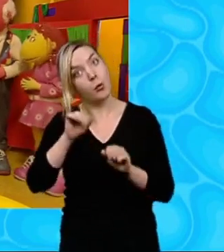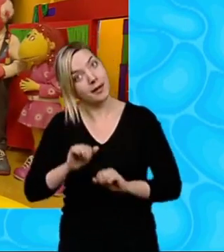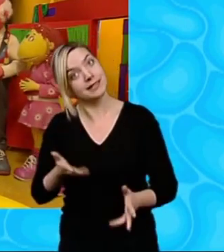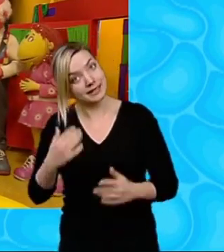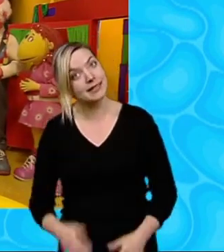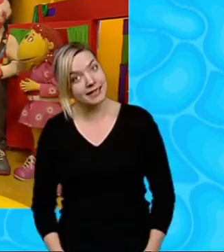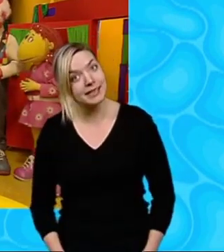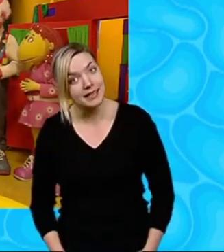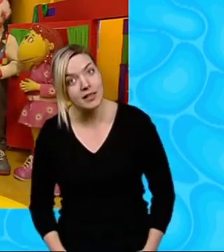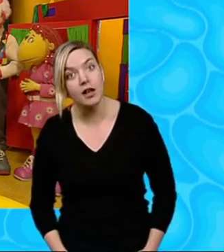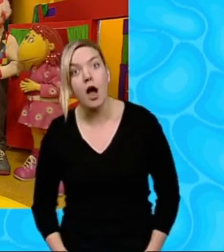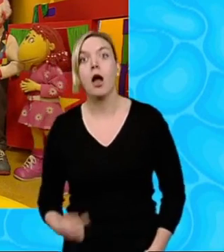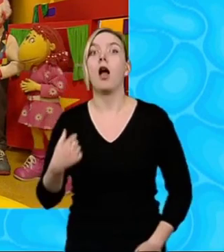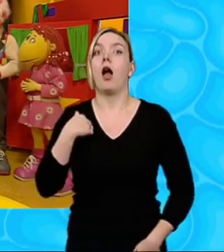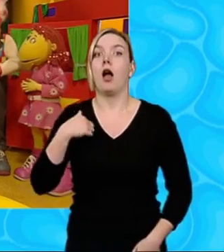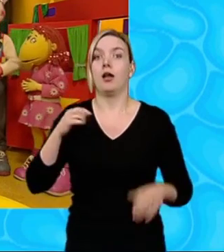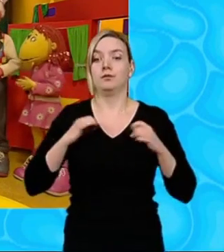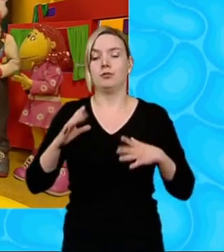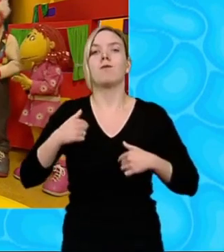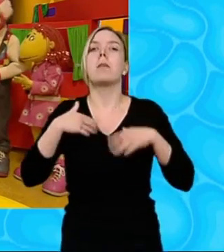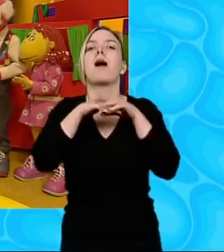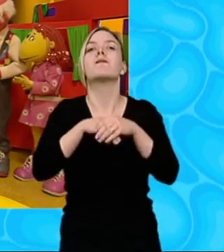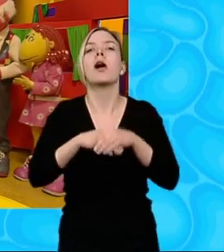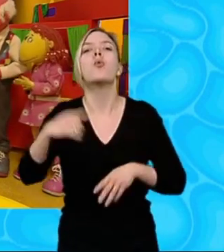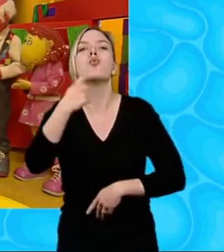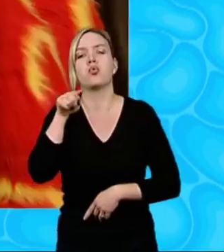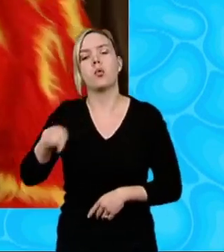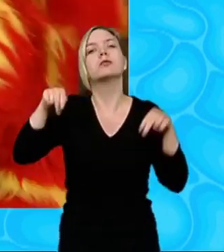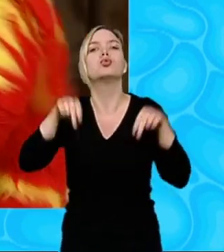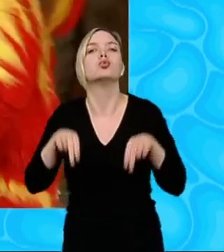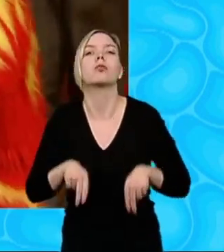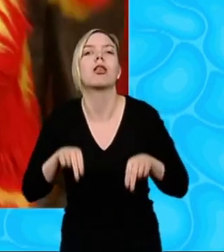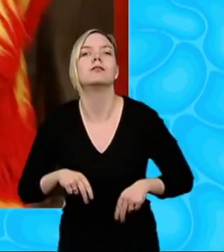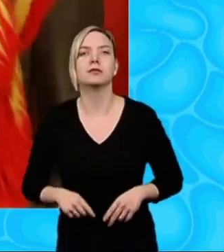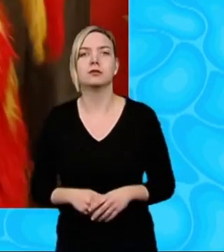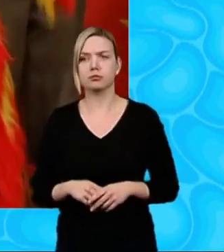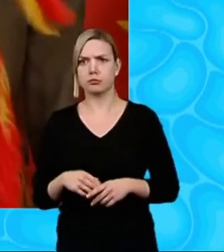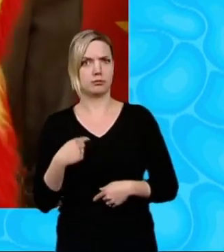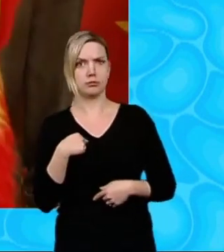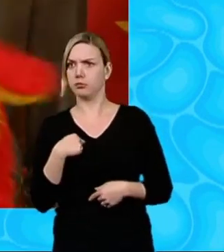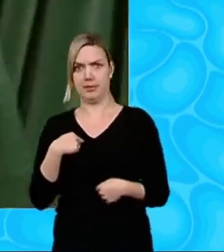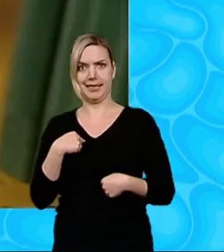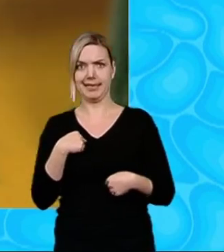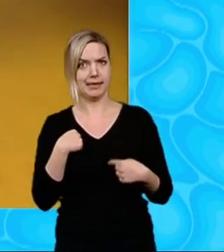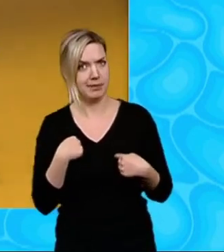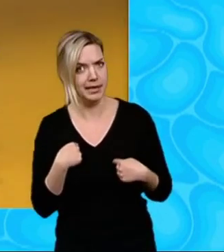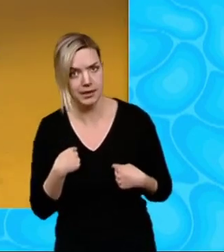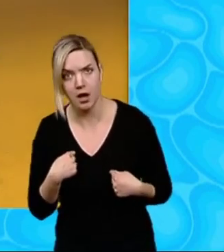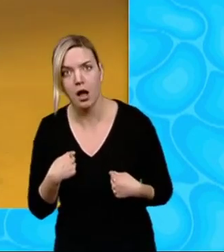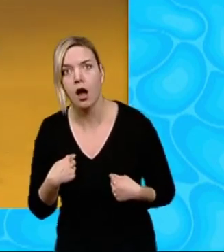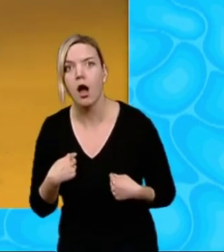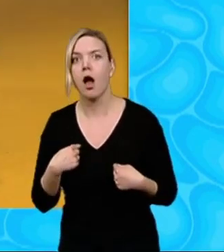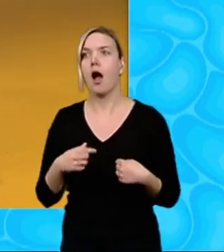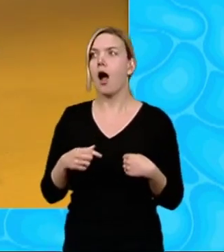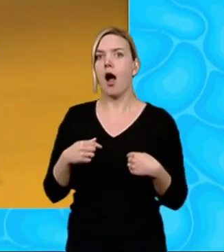Well, this surprise is for my friend Doodles For me? Oh Oh, that's a good What is